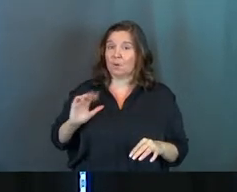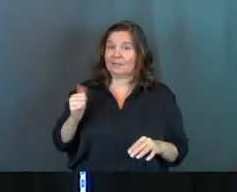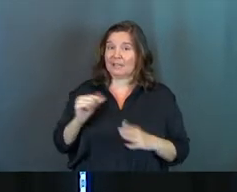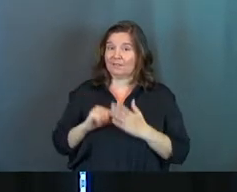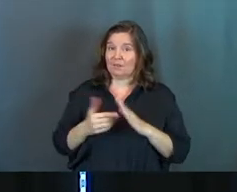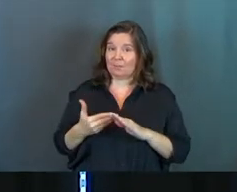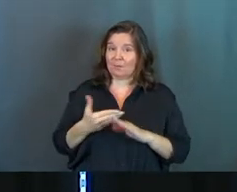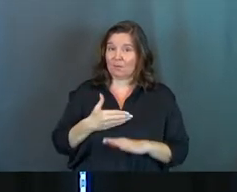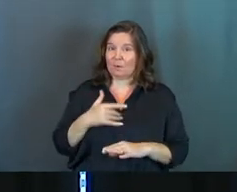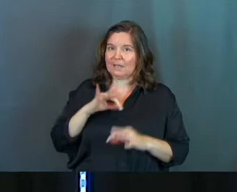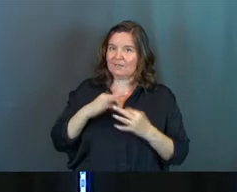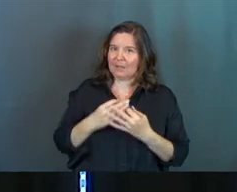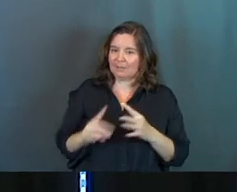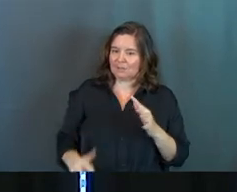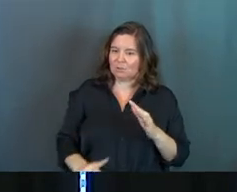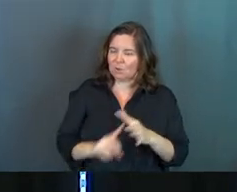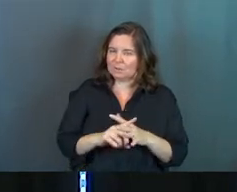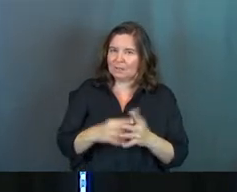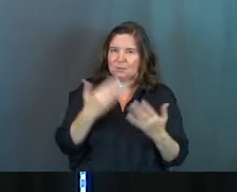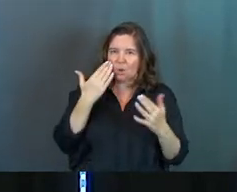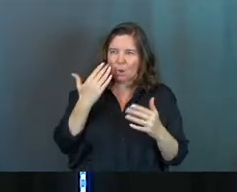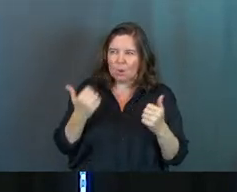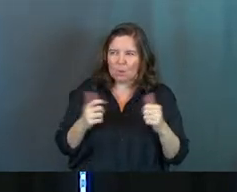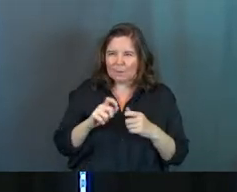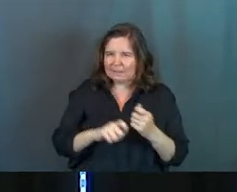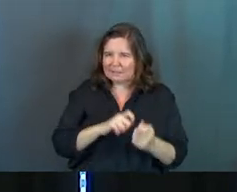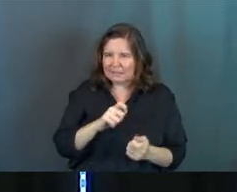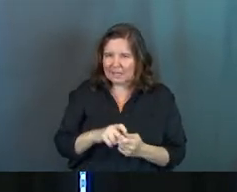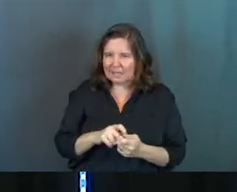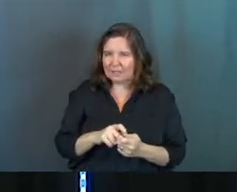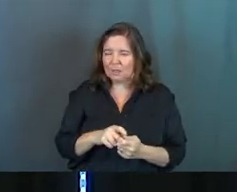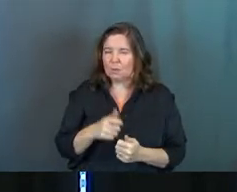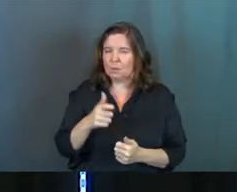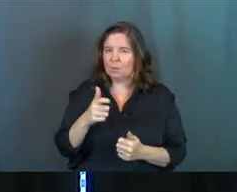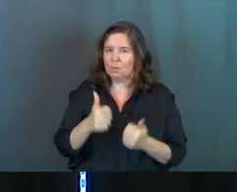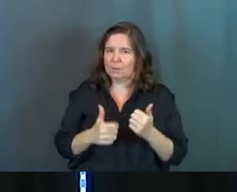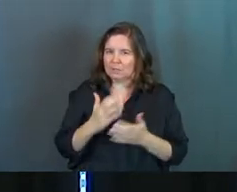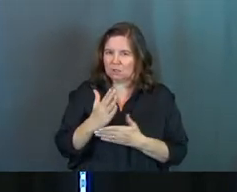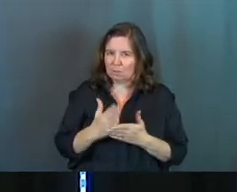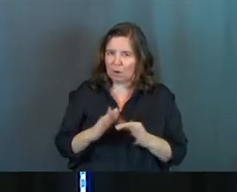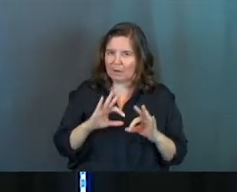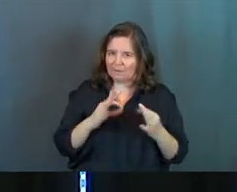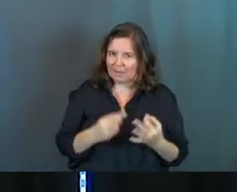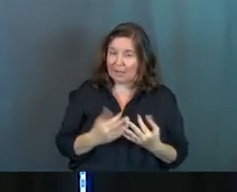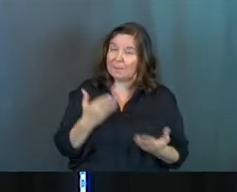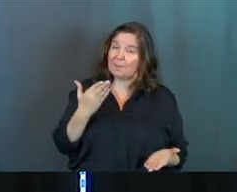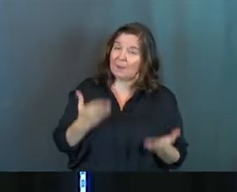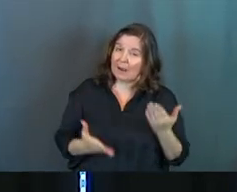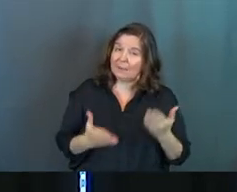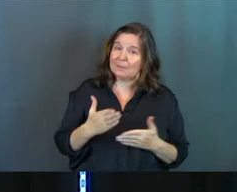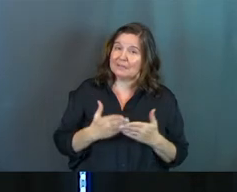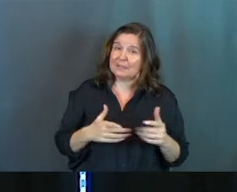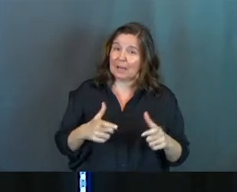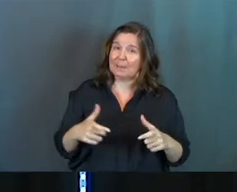10 verses earlier, it's like, Oh, his family shows up. So we don't know exactly what part of the family, probably some extended family, right?